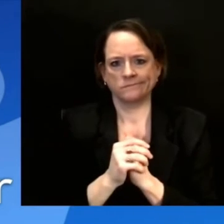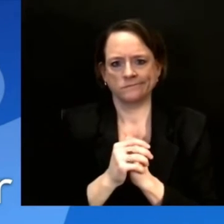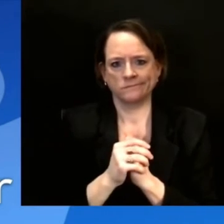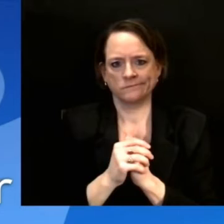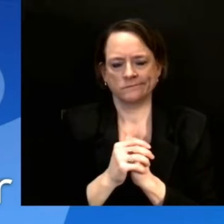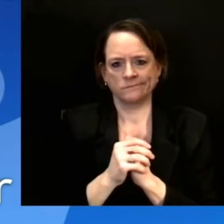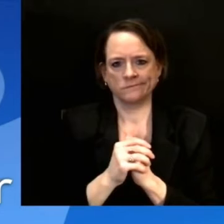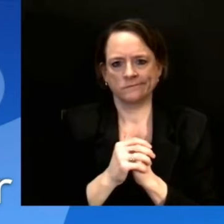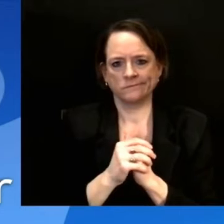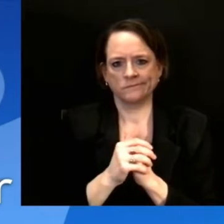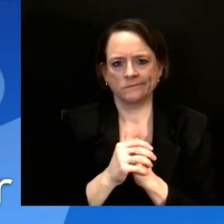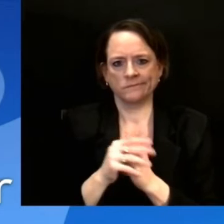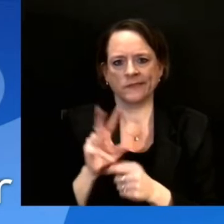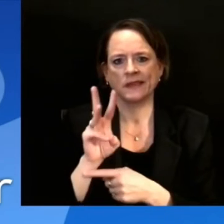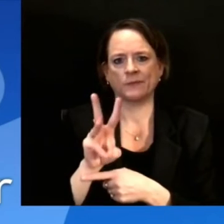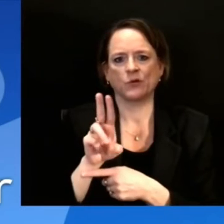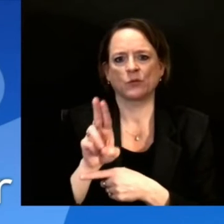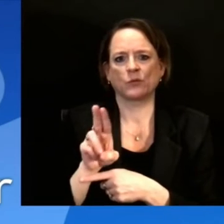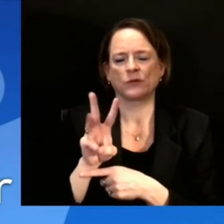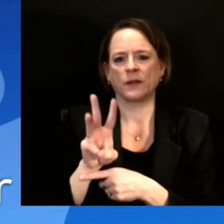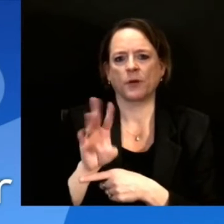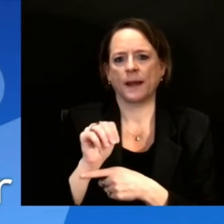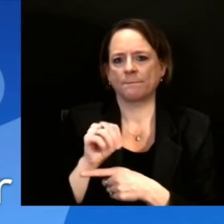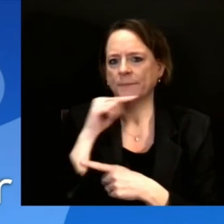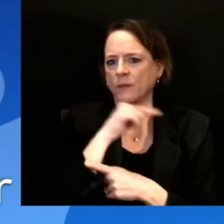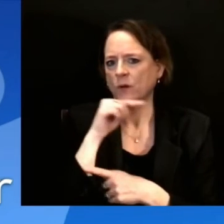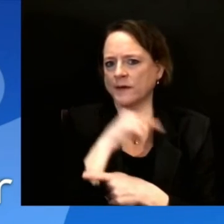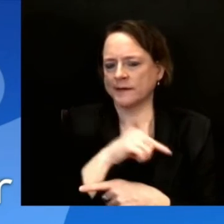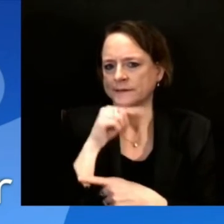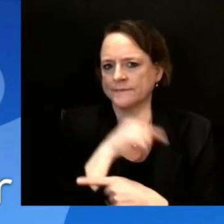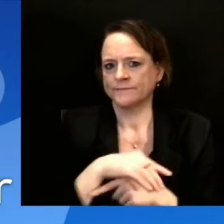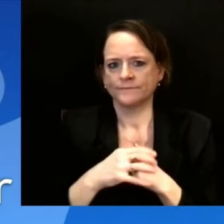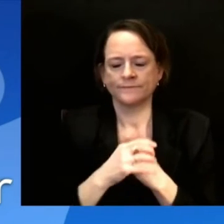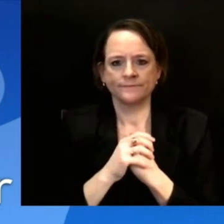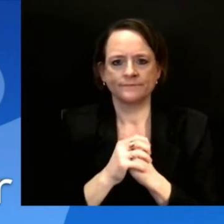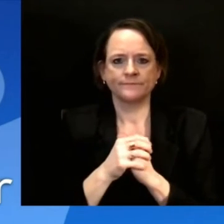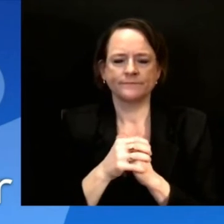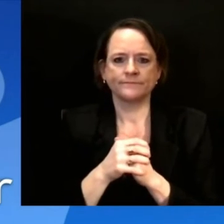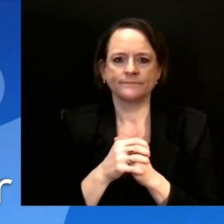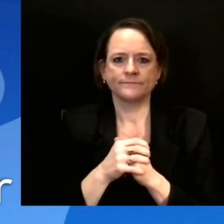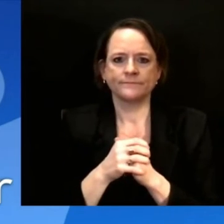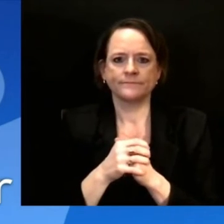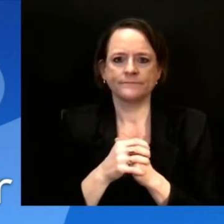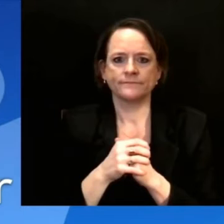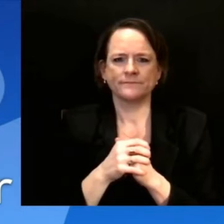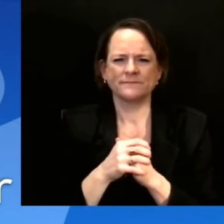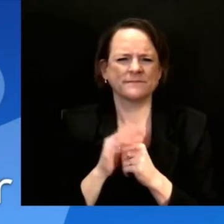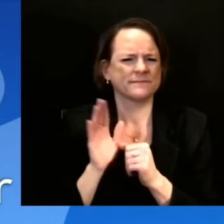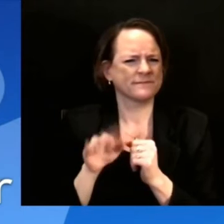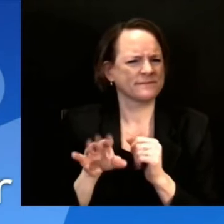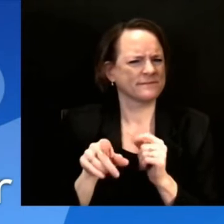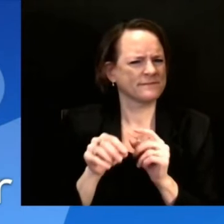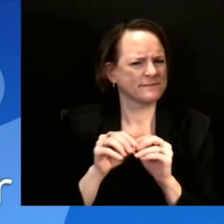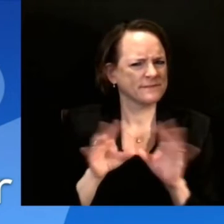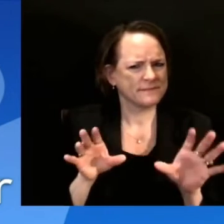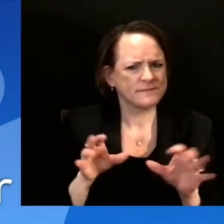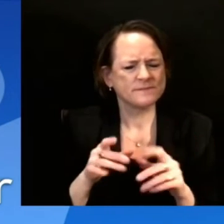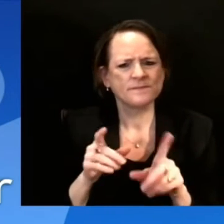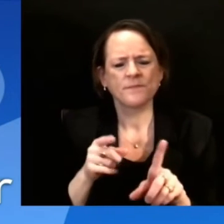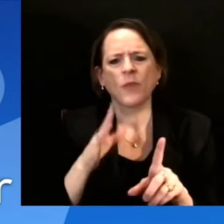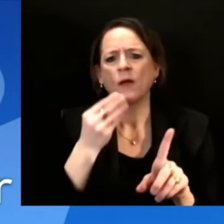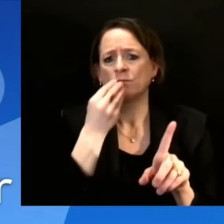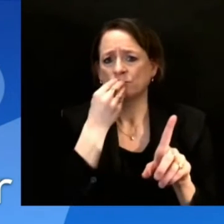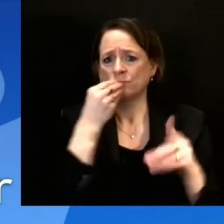Chuck? Good afternoon. Could you clarify the status of the grocery workers for March 1st? Are they in, out and